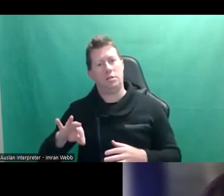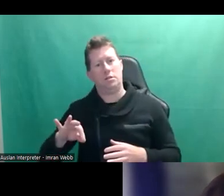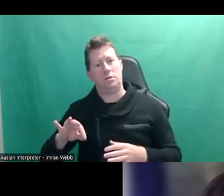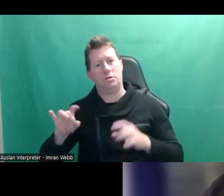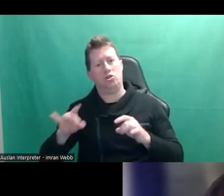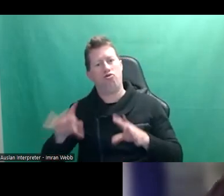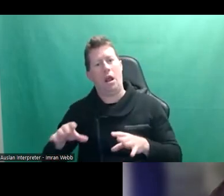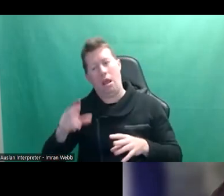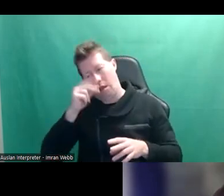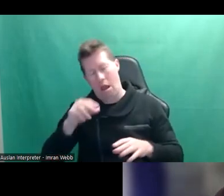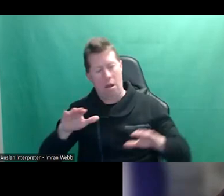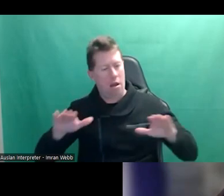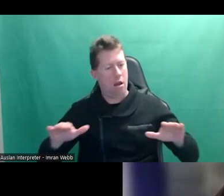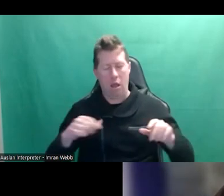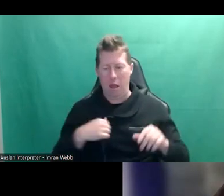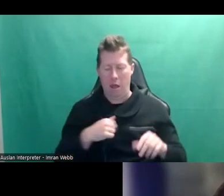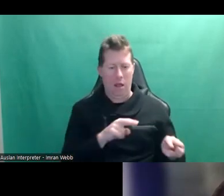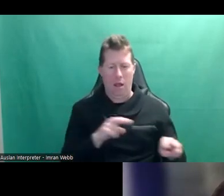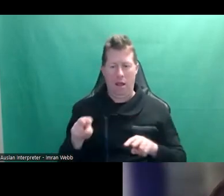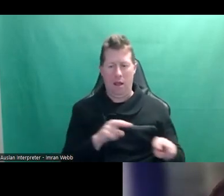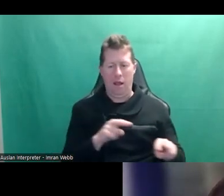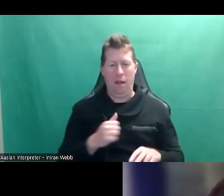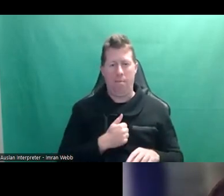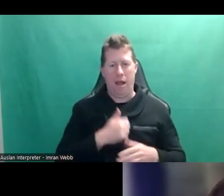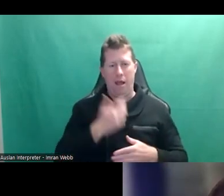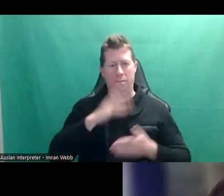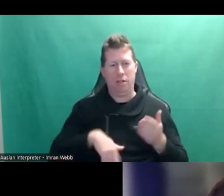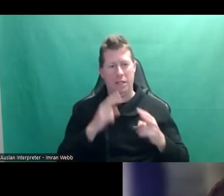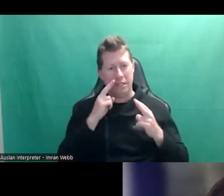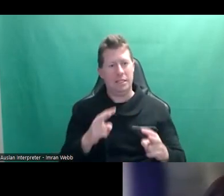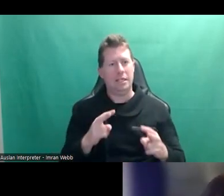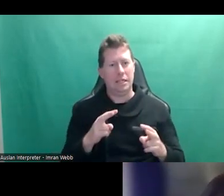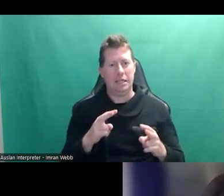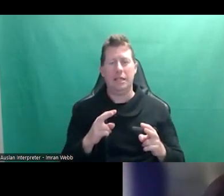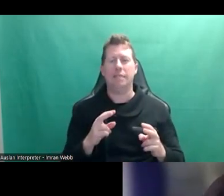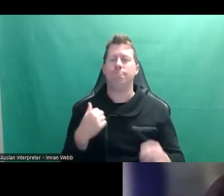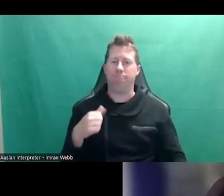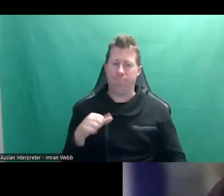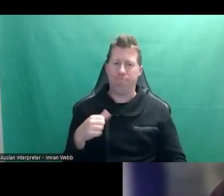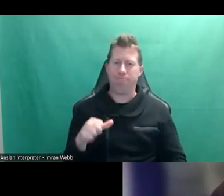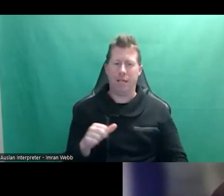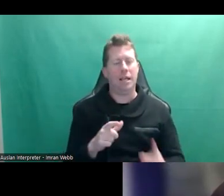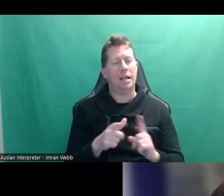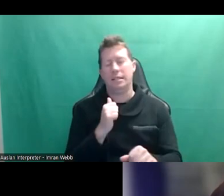I can see sometimes some of my own experiences reflected in, in there. So for example,